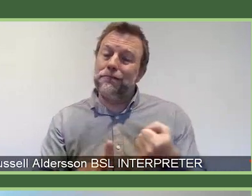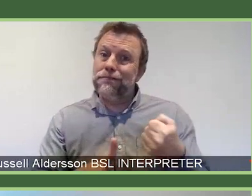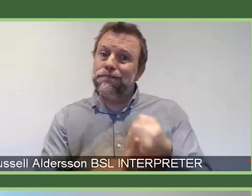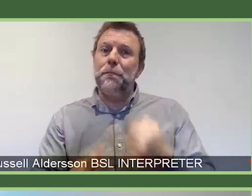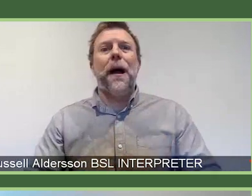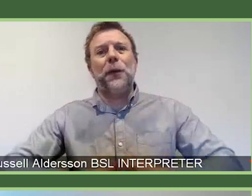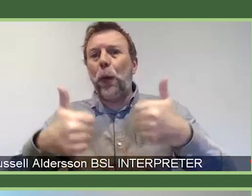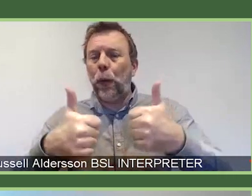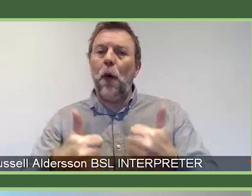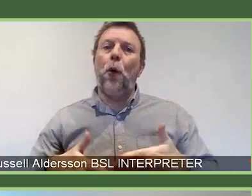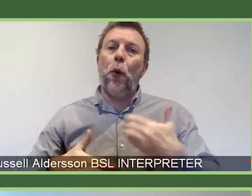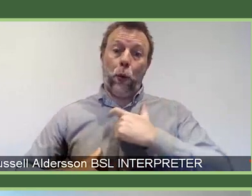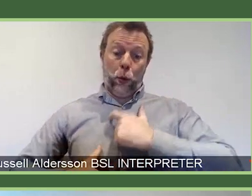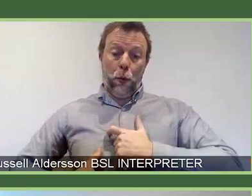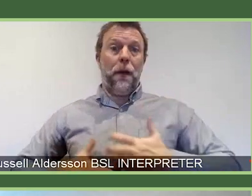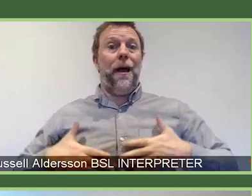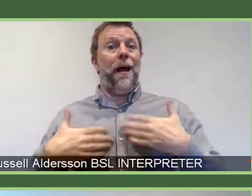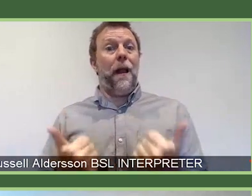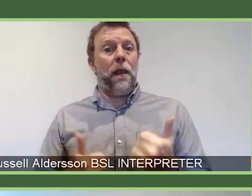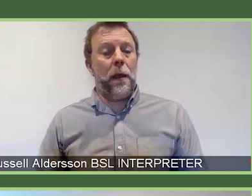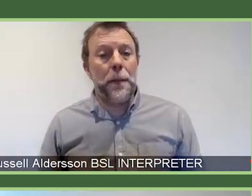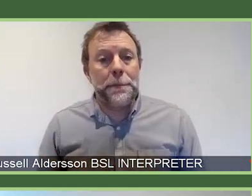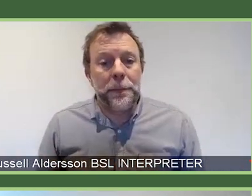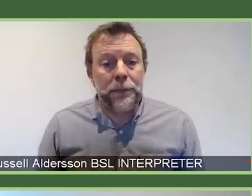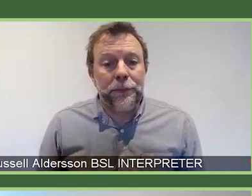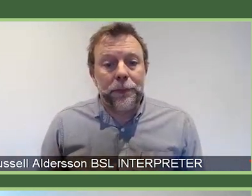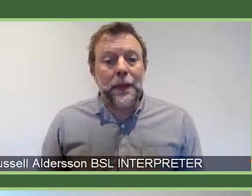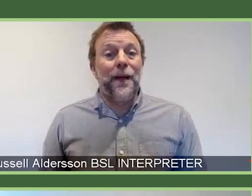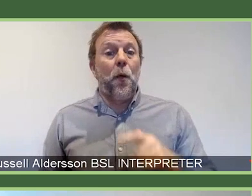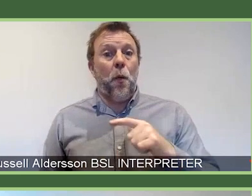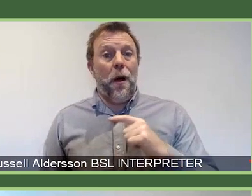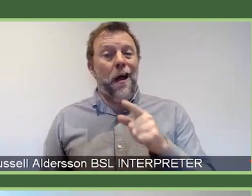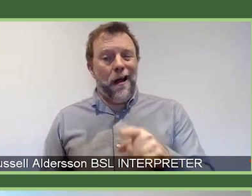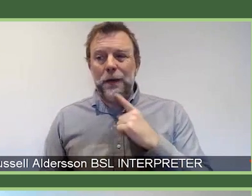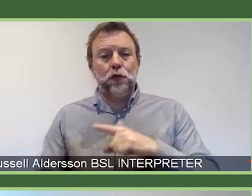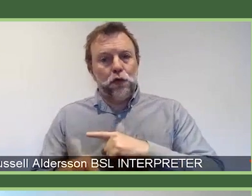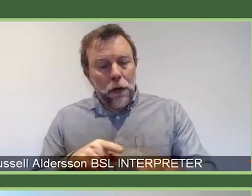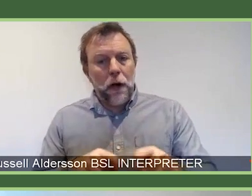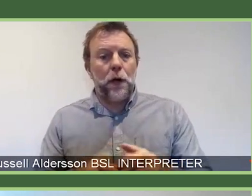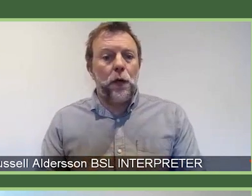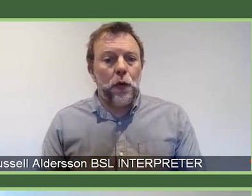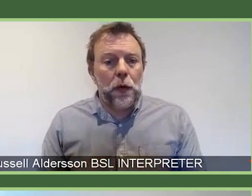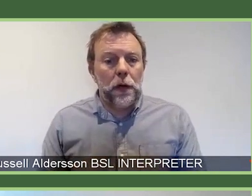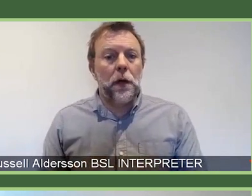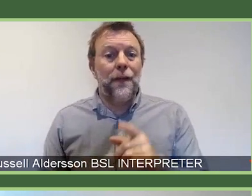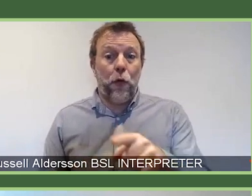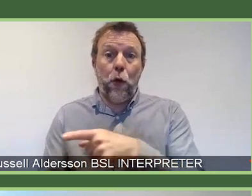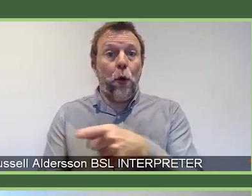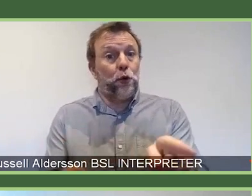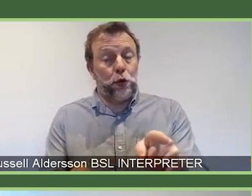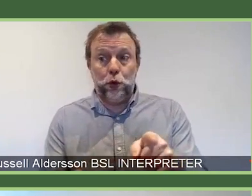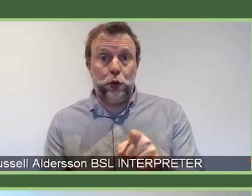And that's why we embarked on a major strategic review. So, Jim, who you all have just met in the introductions,